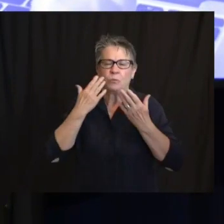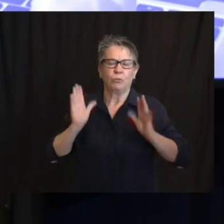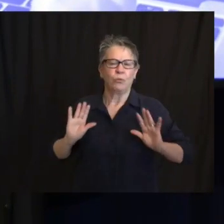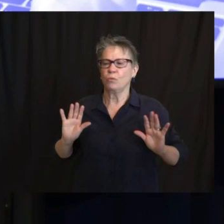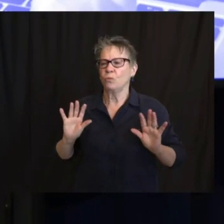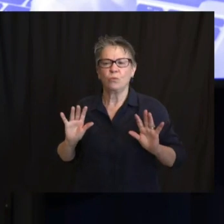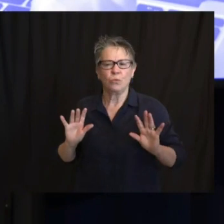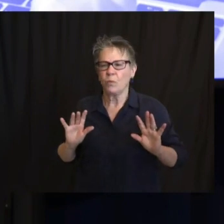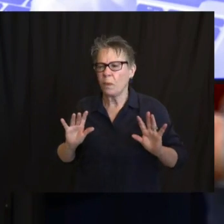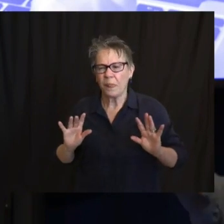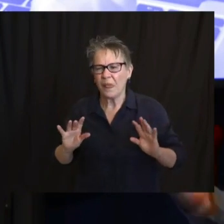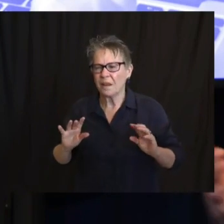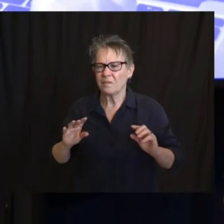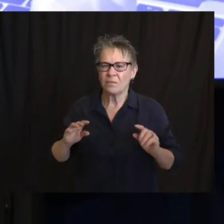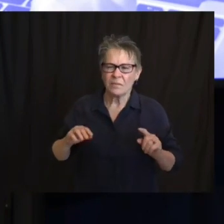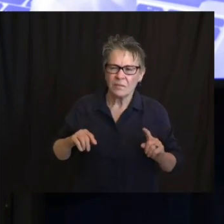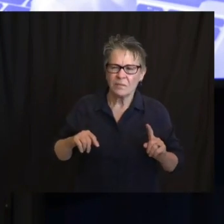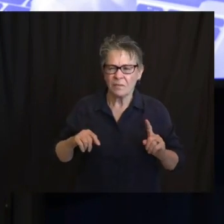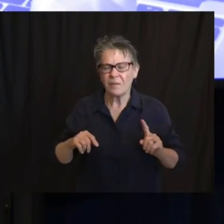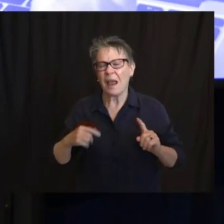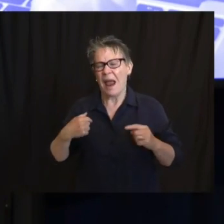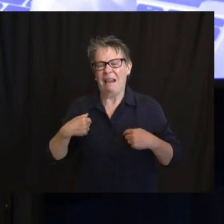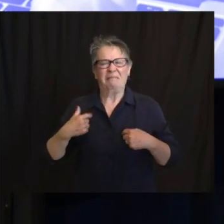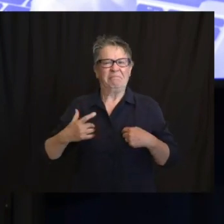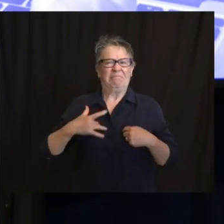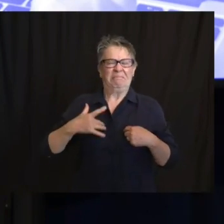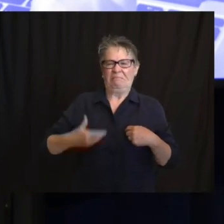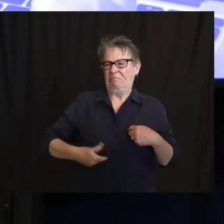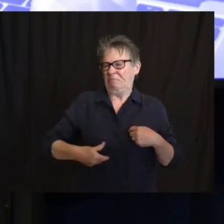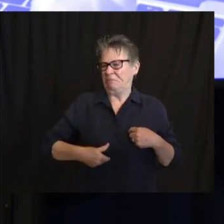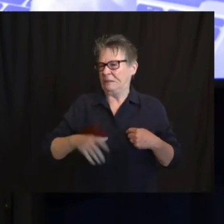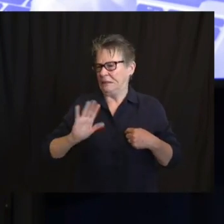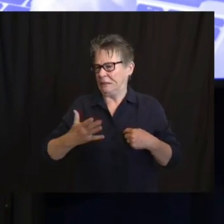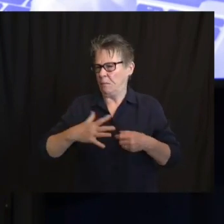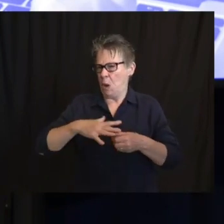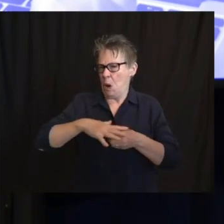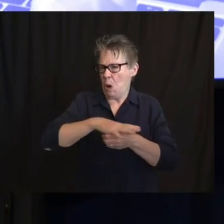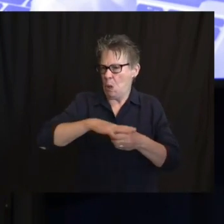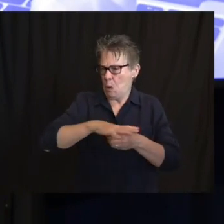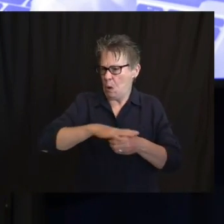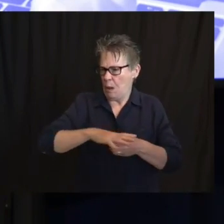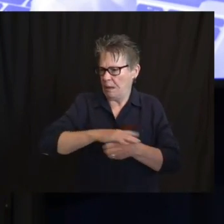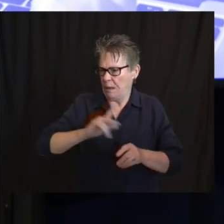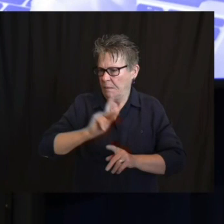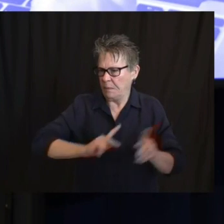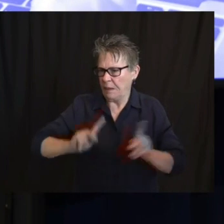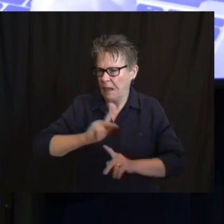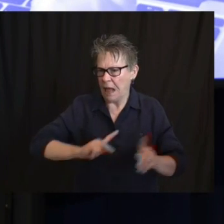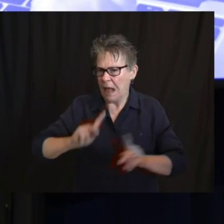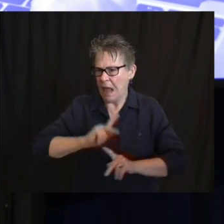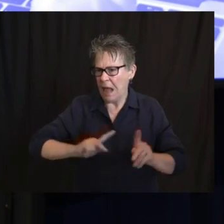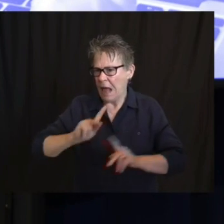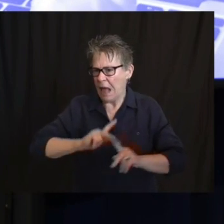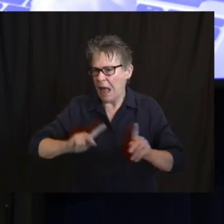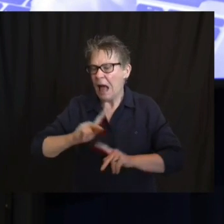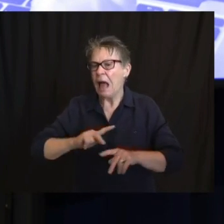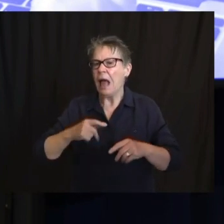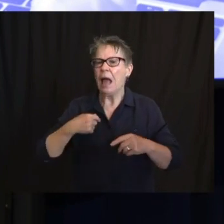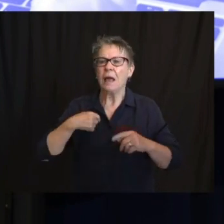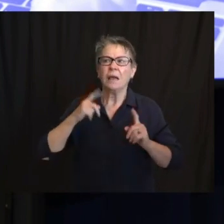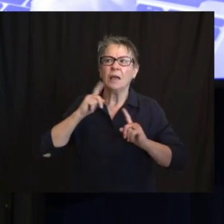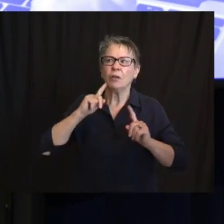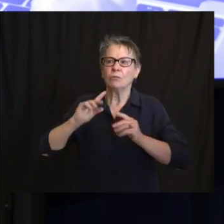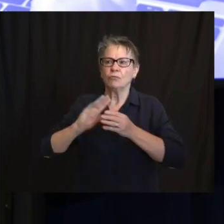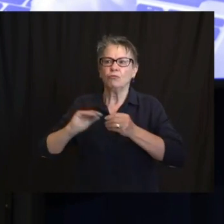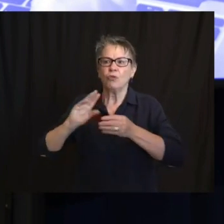I know there's a lot of stories out there from out of state. That was not the case for us over the weekend. We're drilling down into that data as well, but